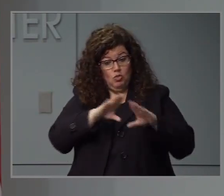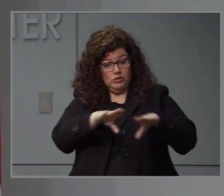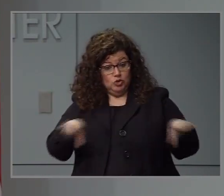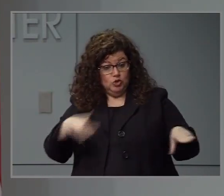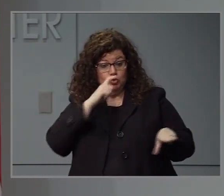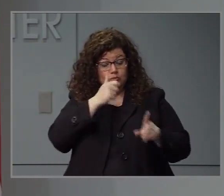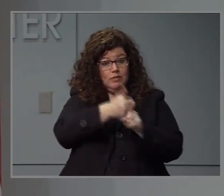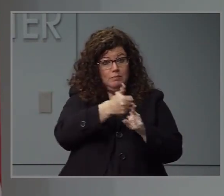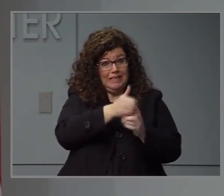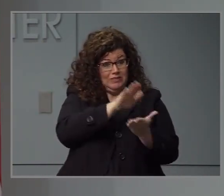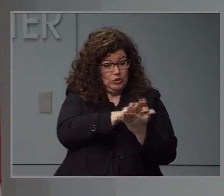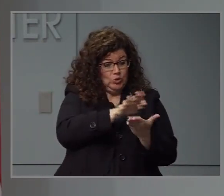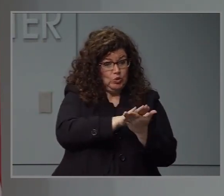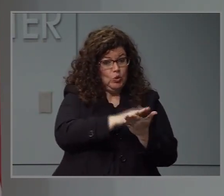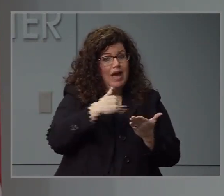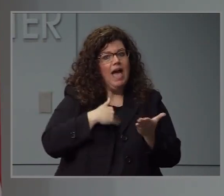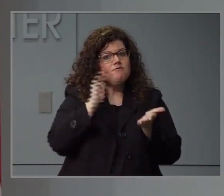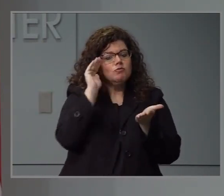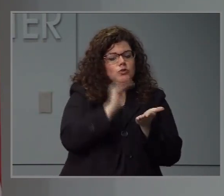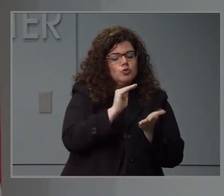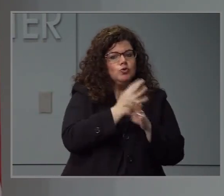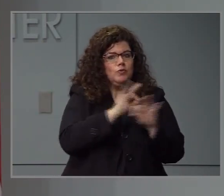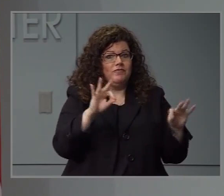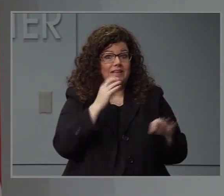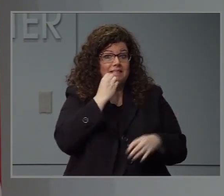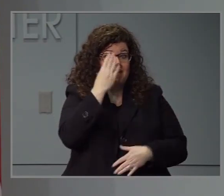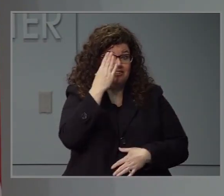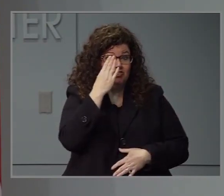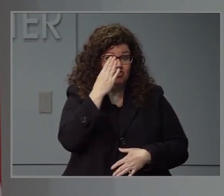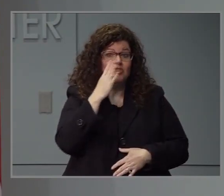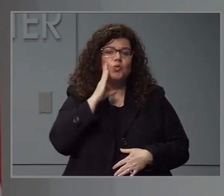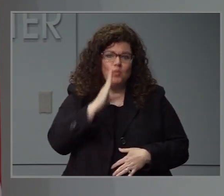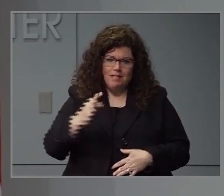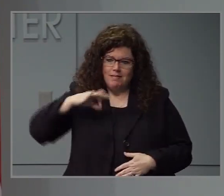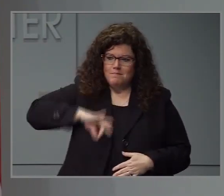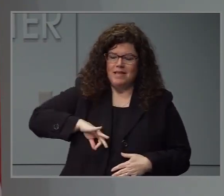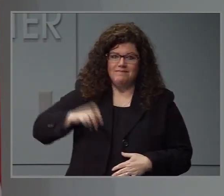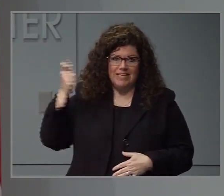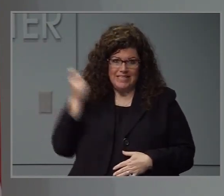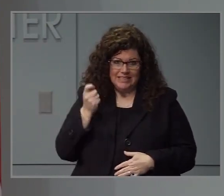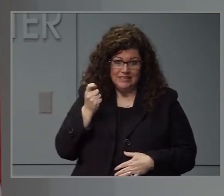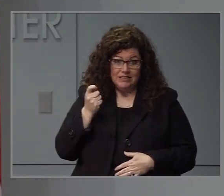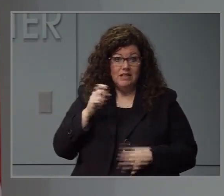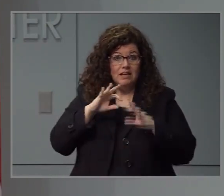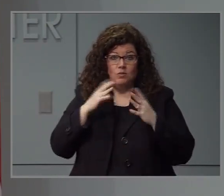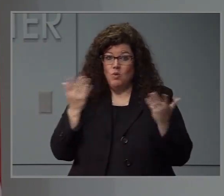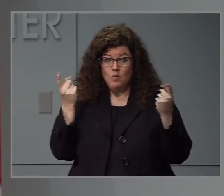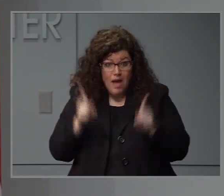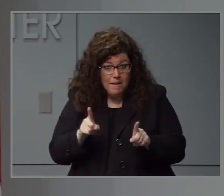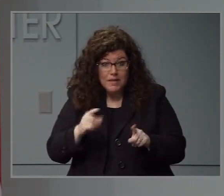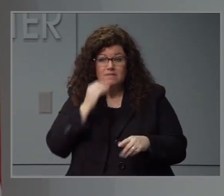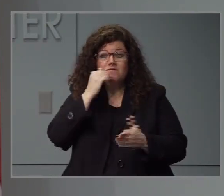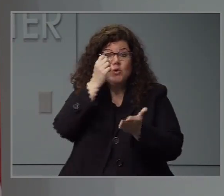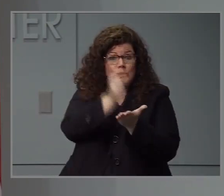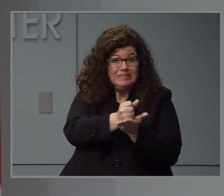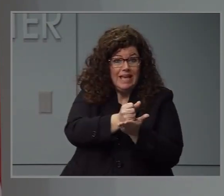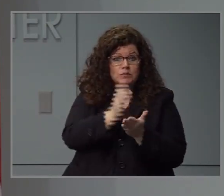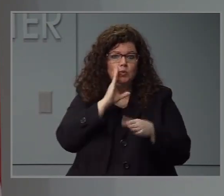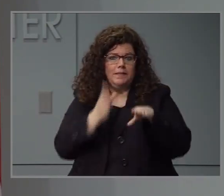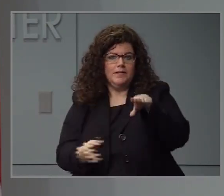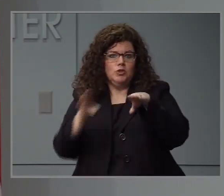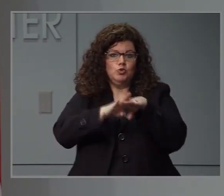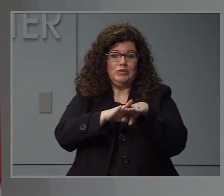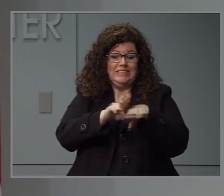reduced lunch at school. Families will receive $250 per child